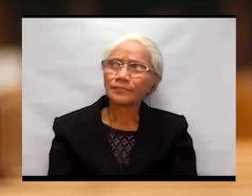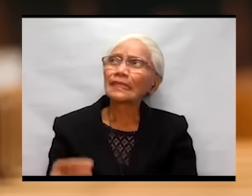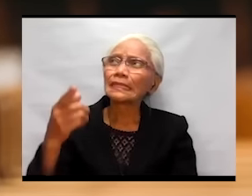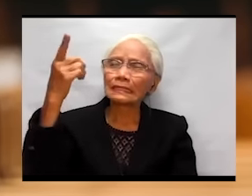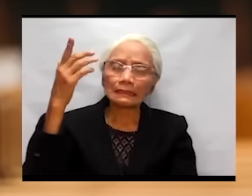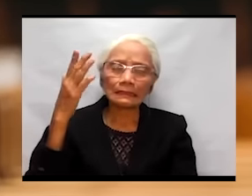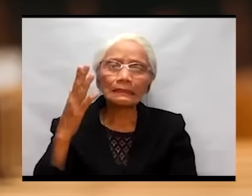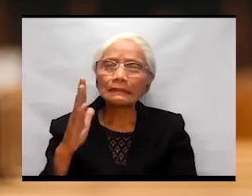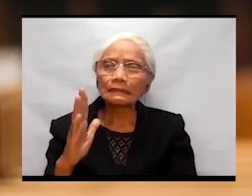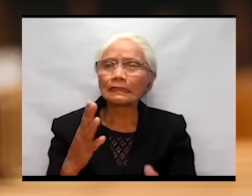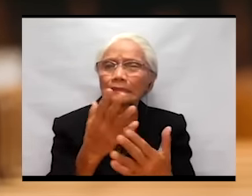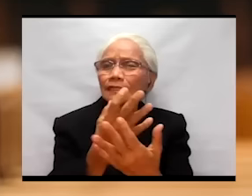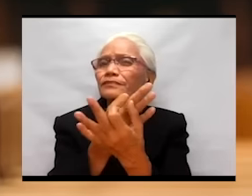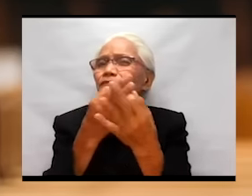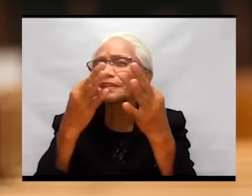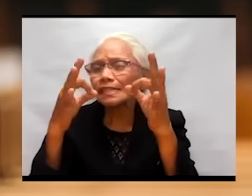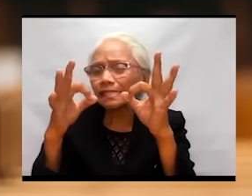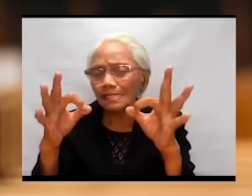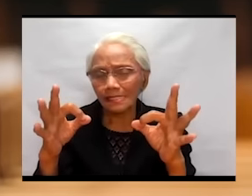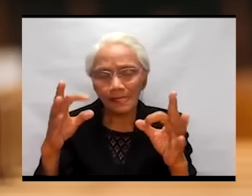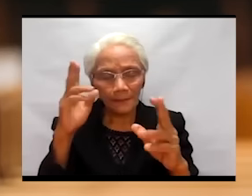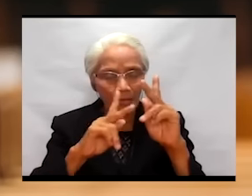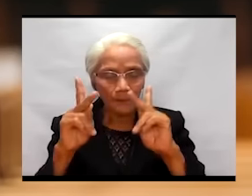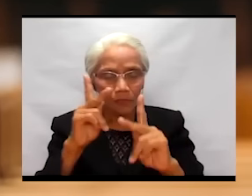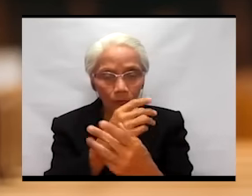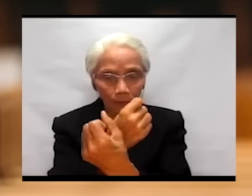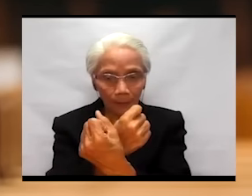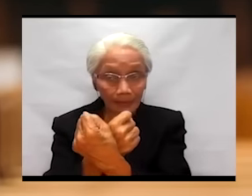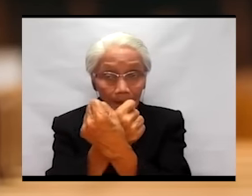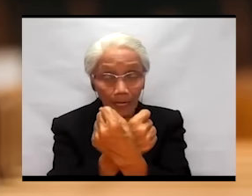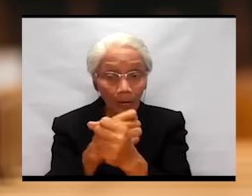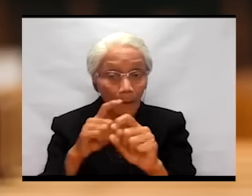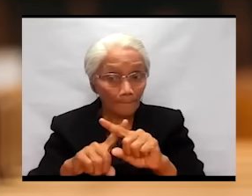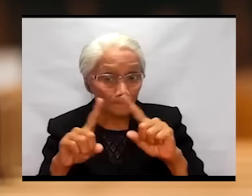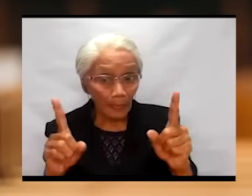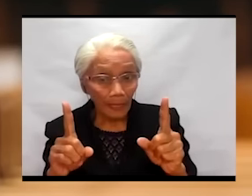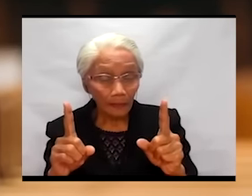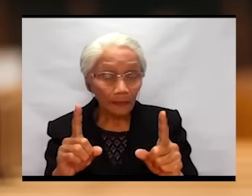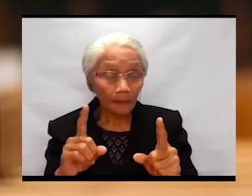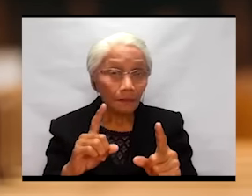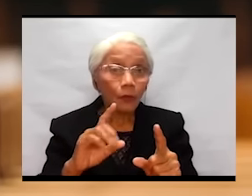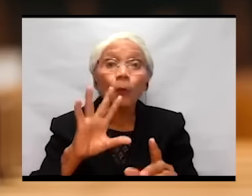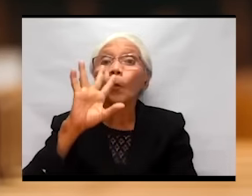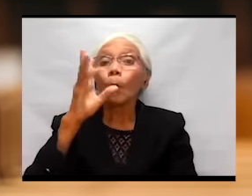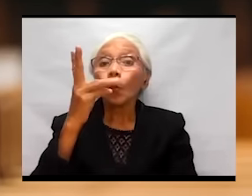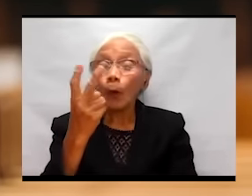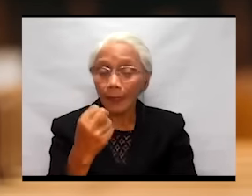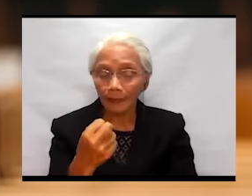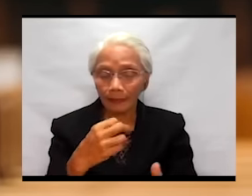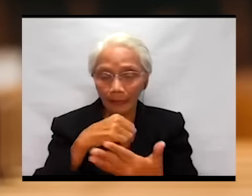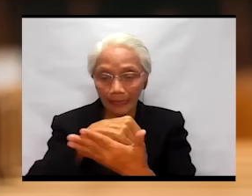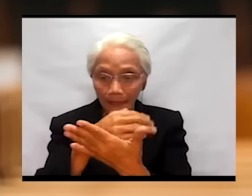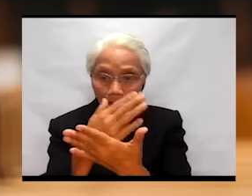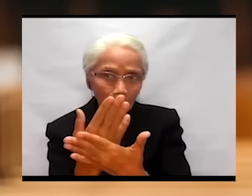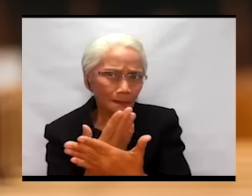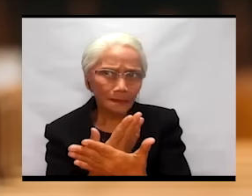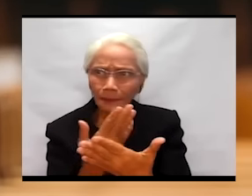when something unpleasant happens,